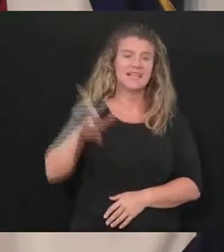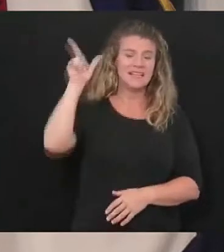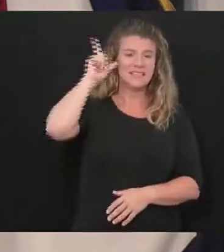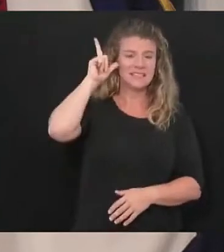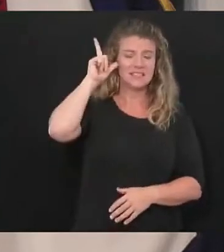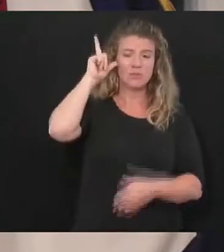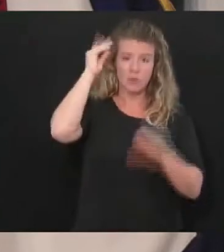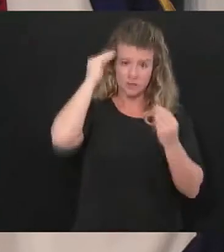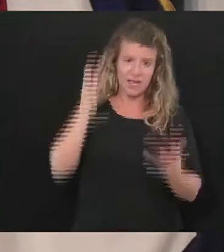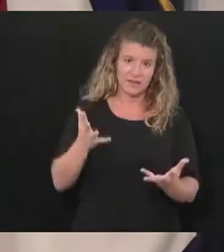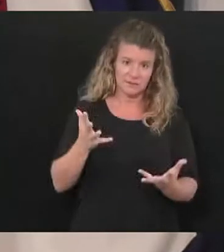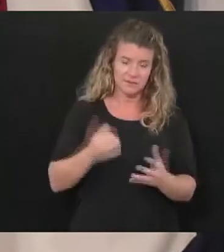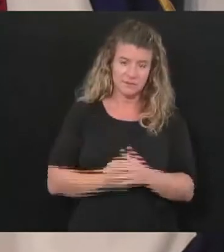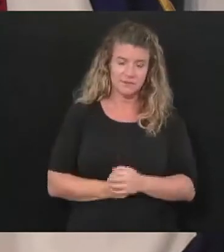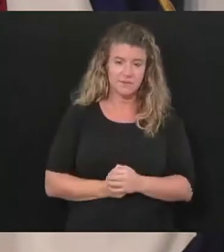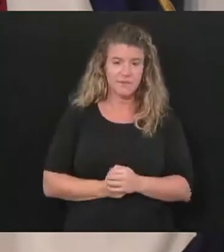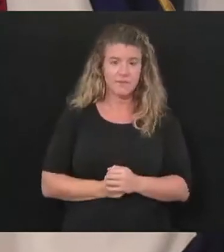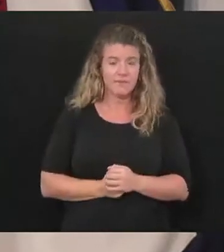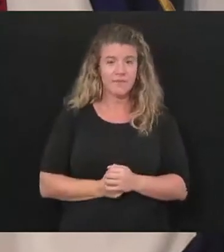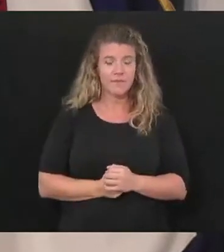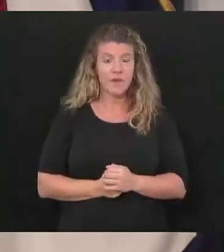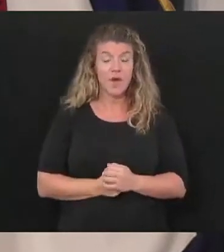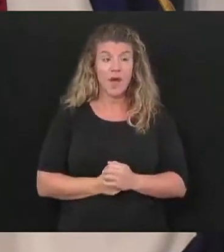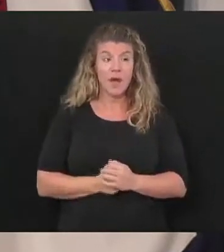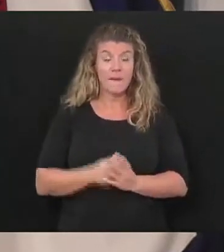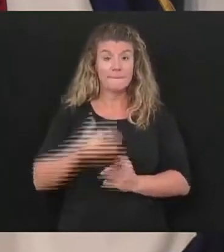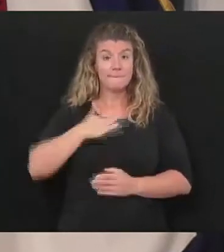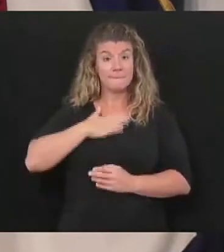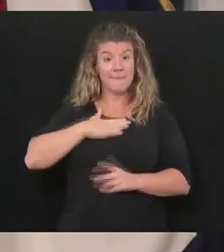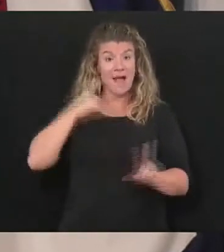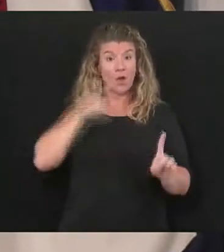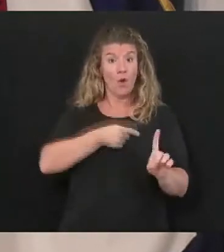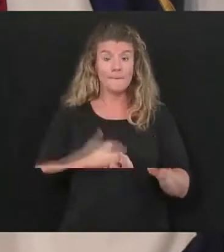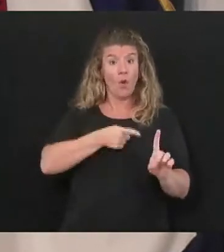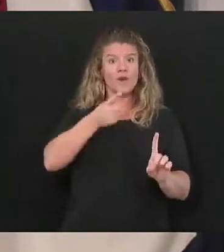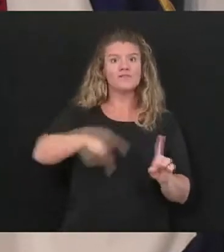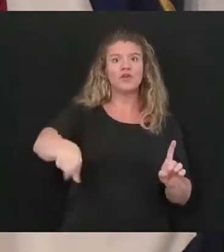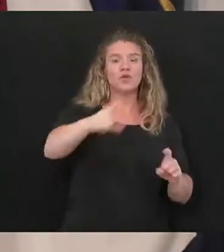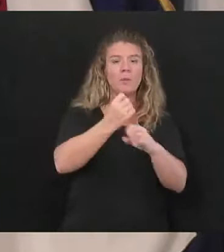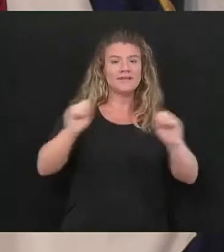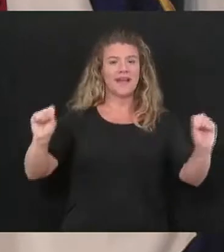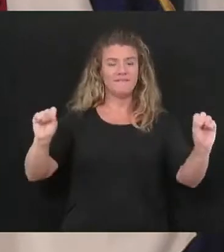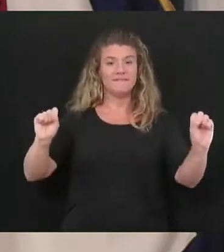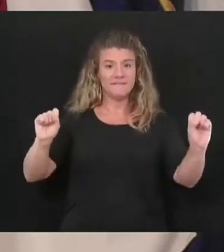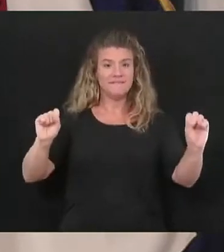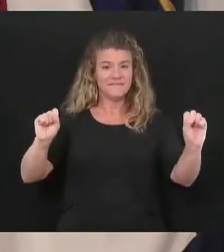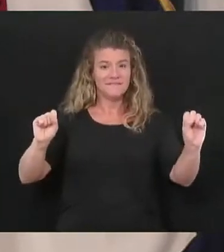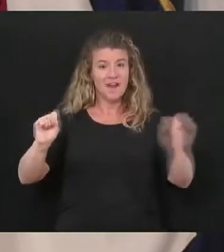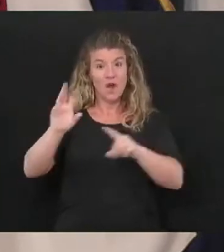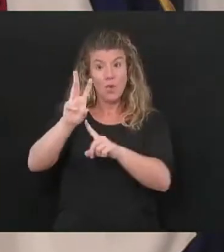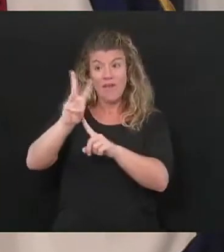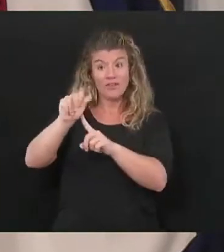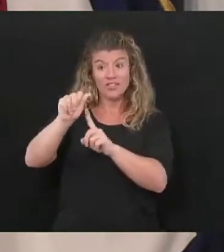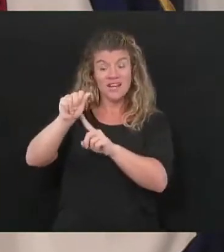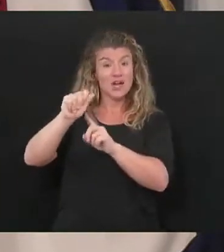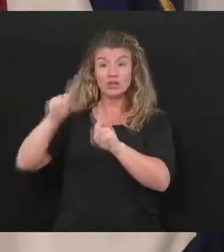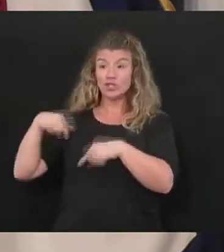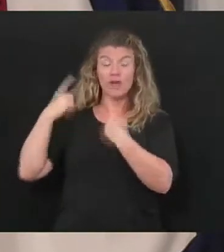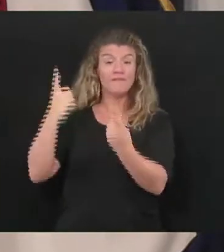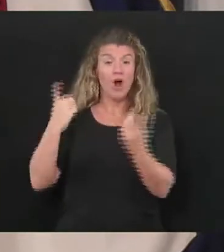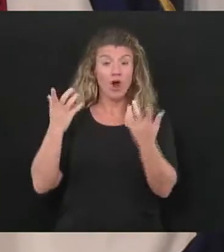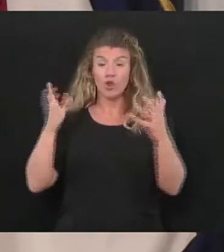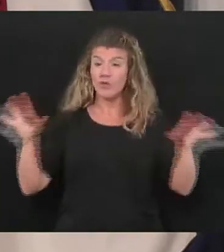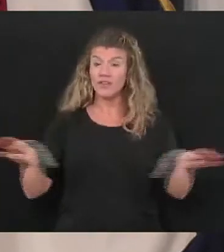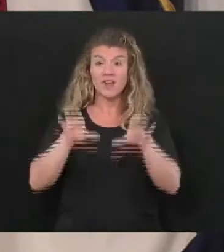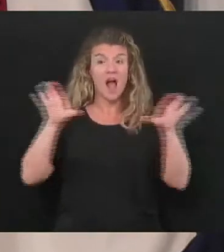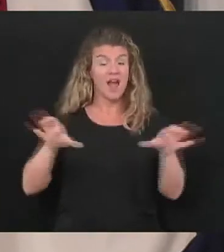we're trying to say. We're trying to keep you as safe as we possibly can. West Virginia, you have done it already